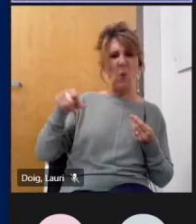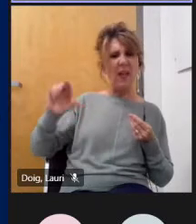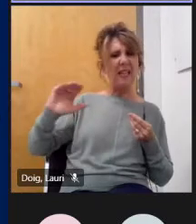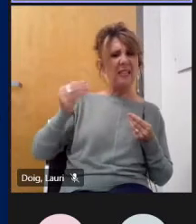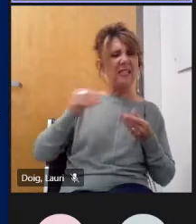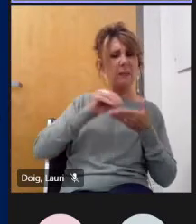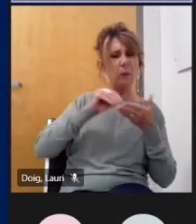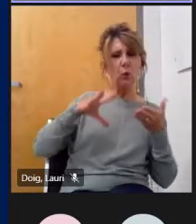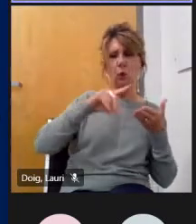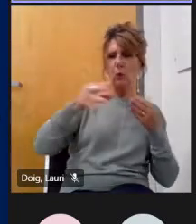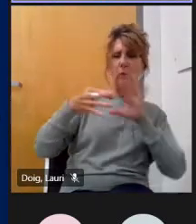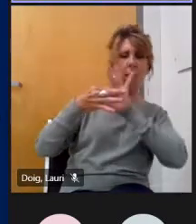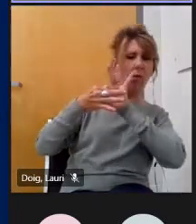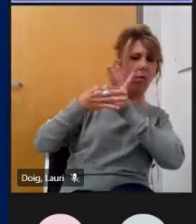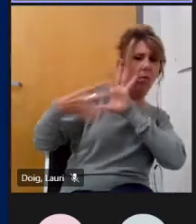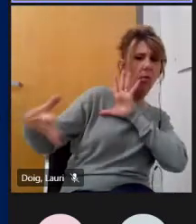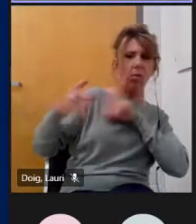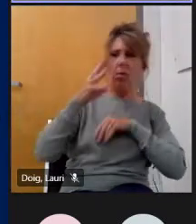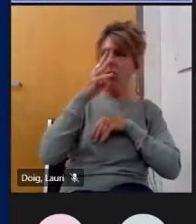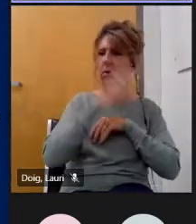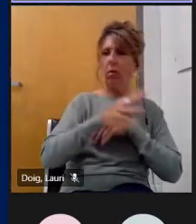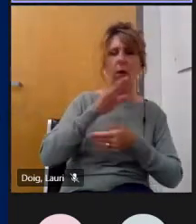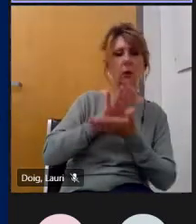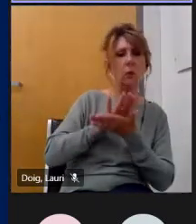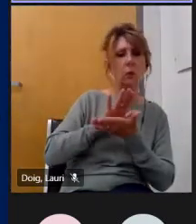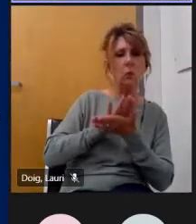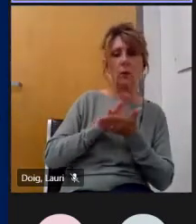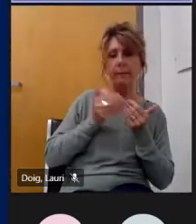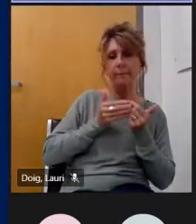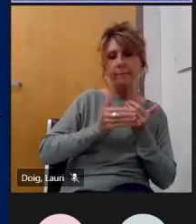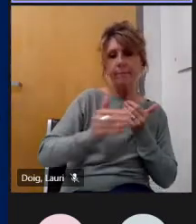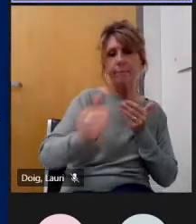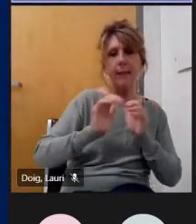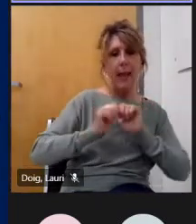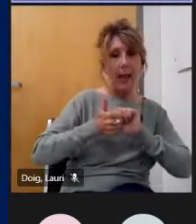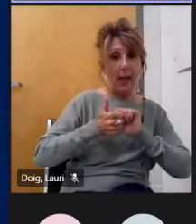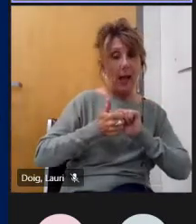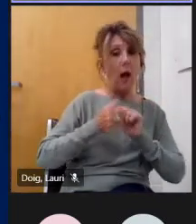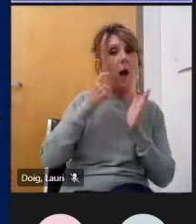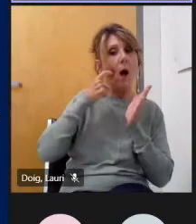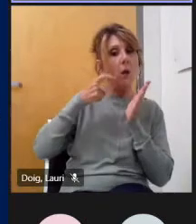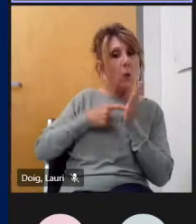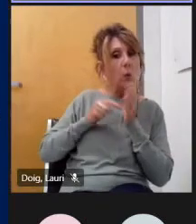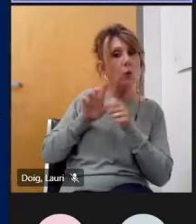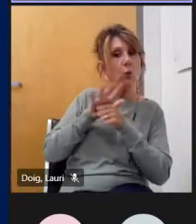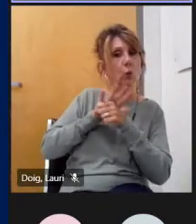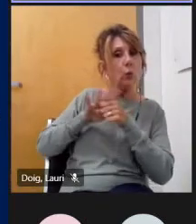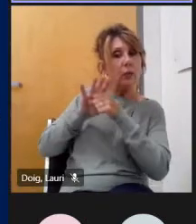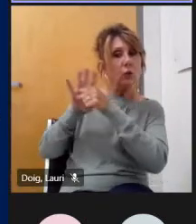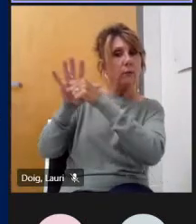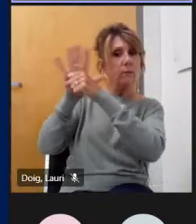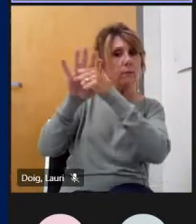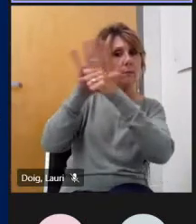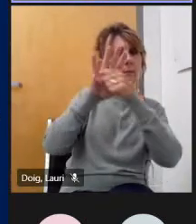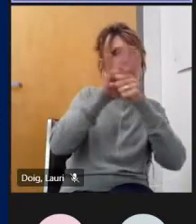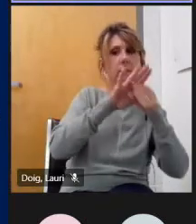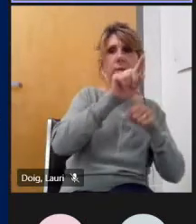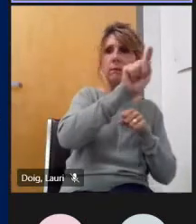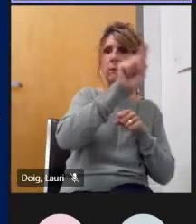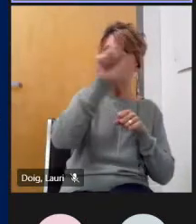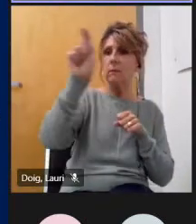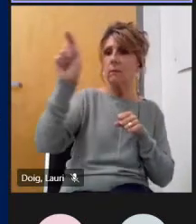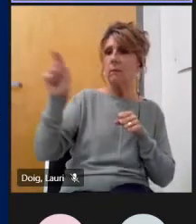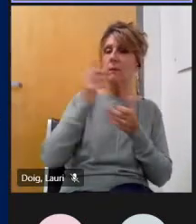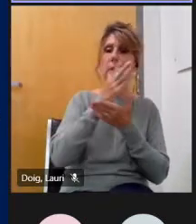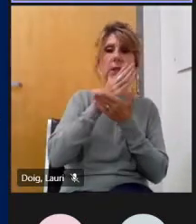where should we go from here and then we began to find kindred spirits some schools and some school educators are saying no it's it actually